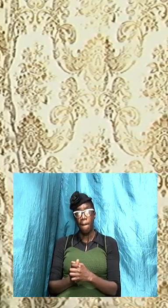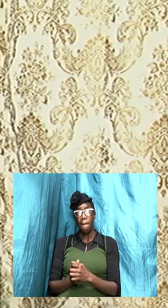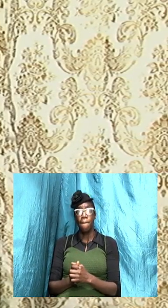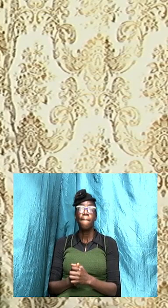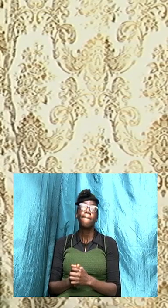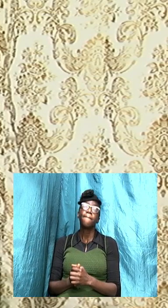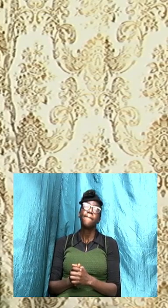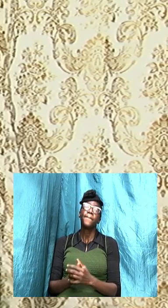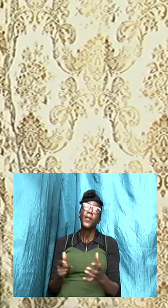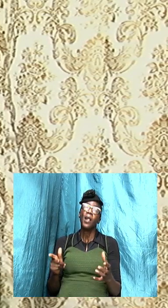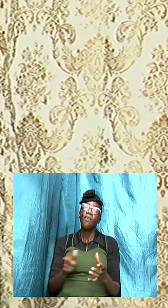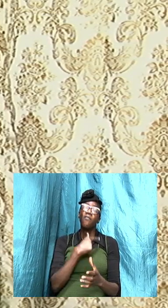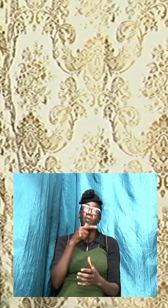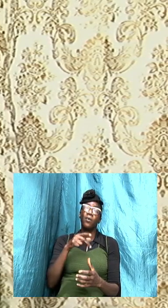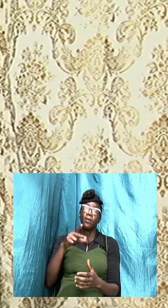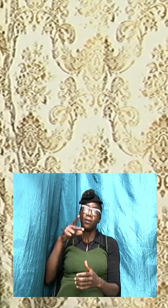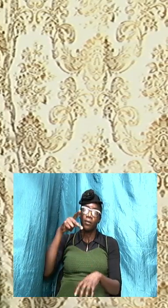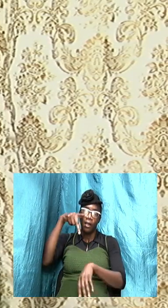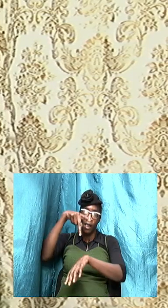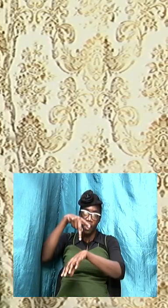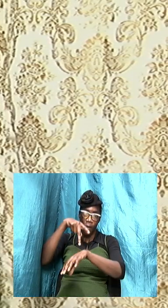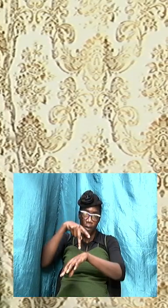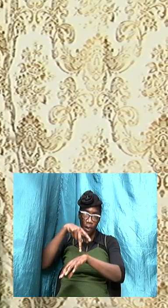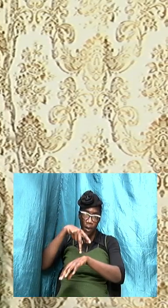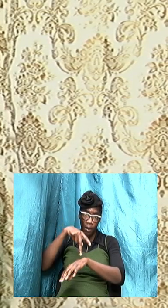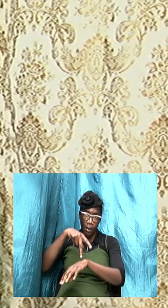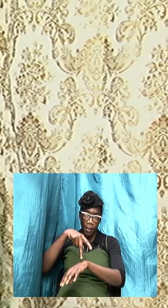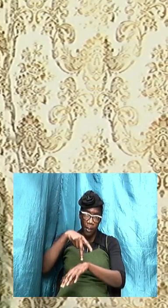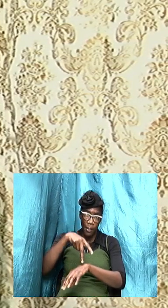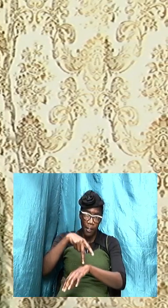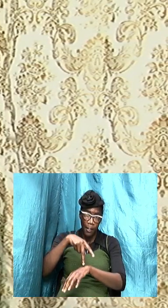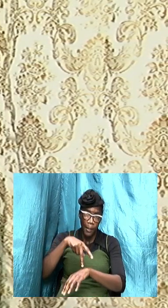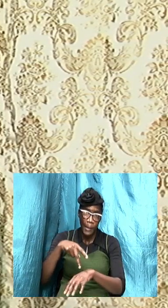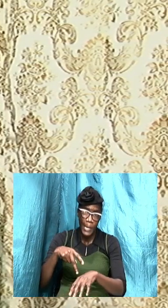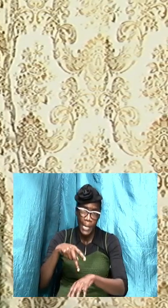first Peter 3 verses 15 and 16